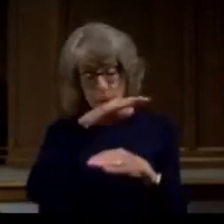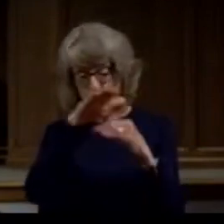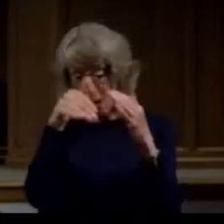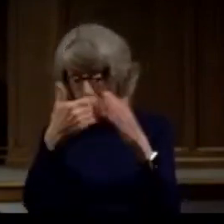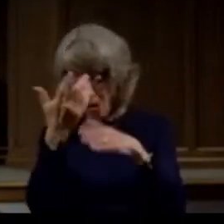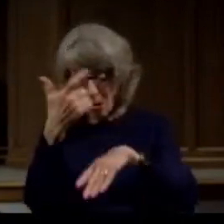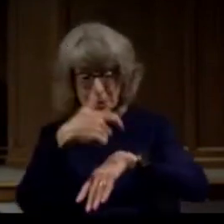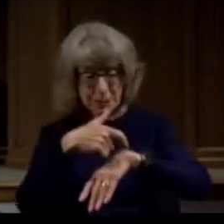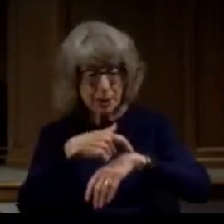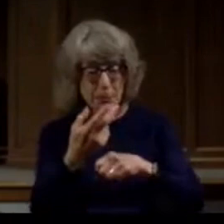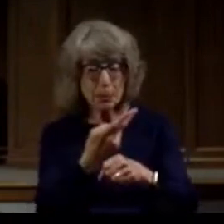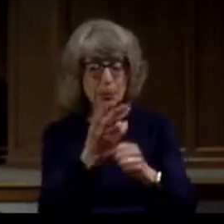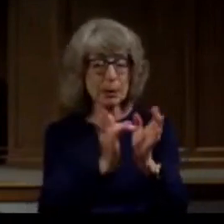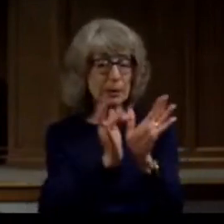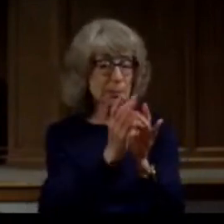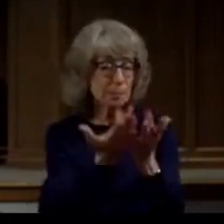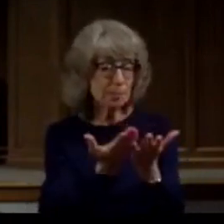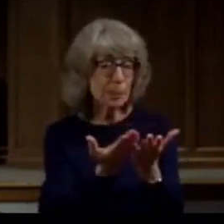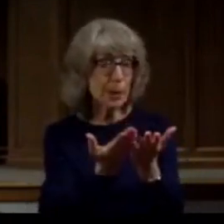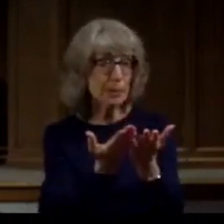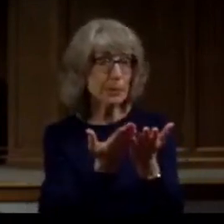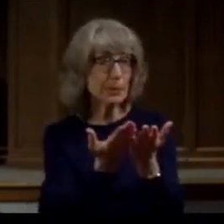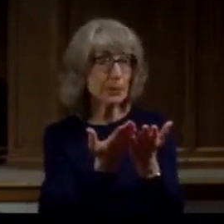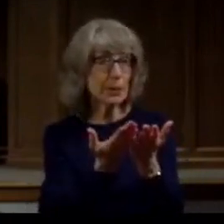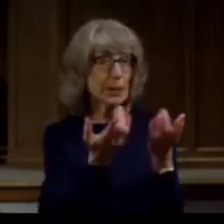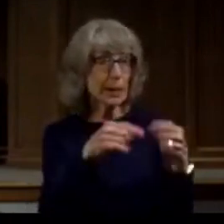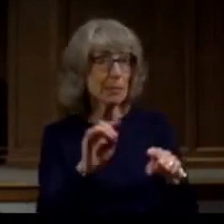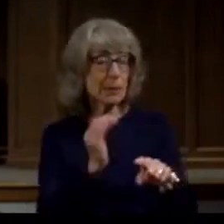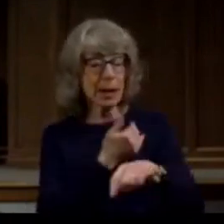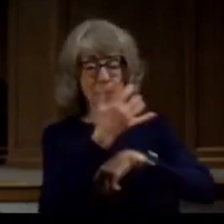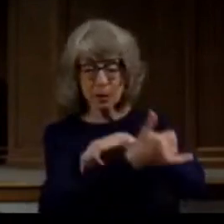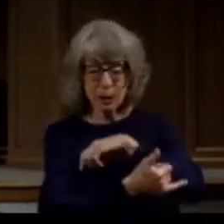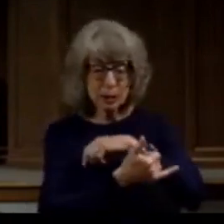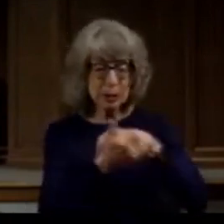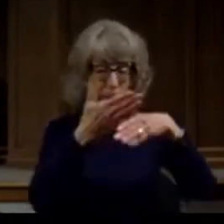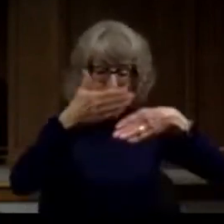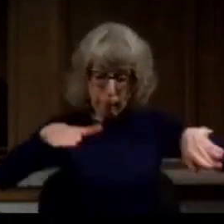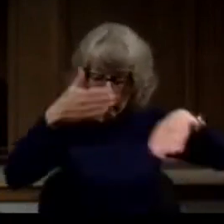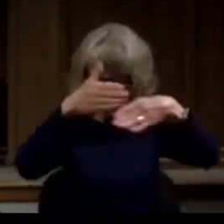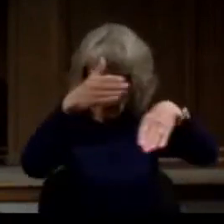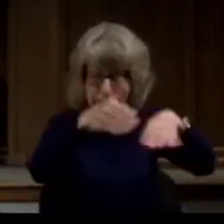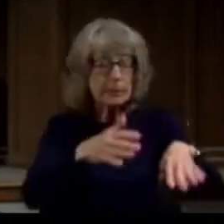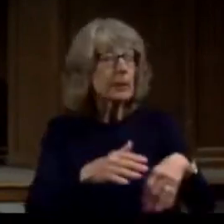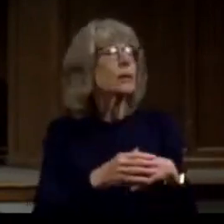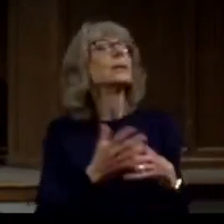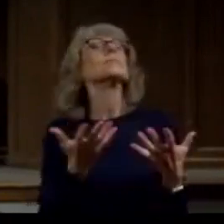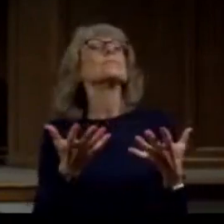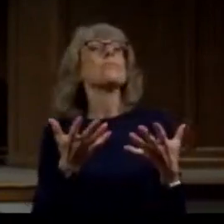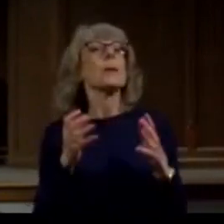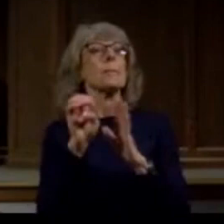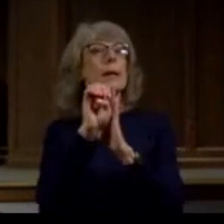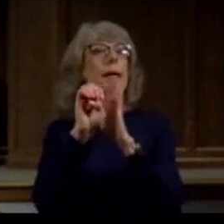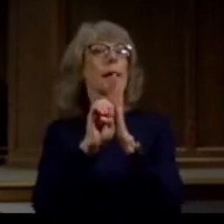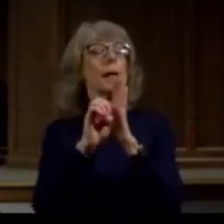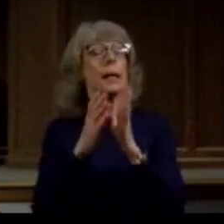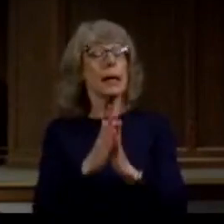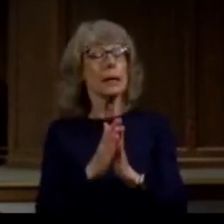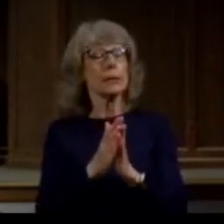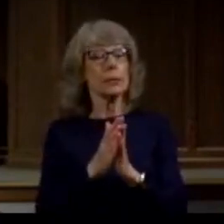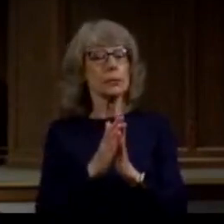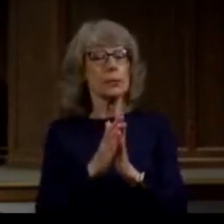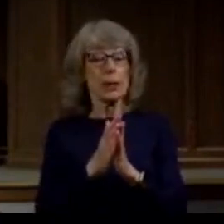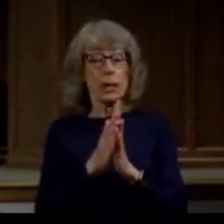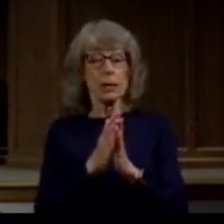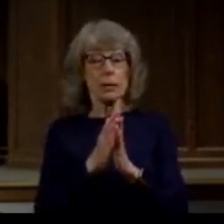in a time of great division I'll tell you what the people who stood up here a moment ago as our elders making decisions behind the